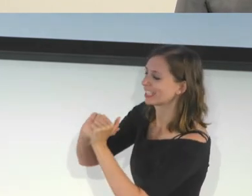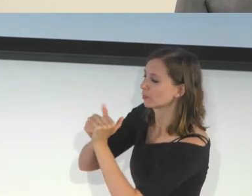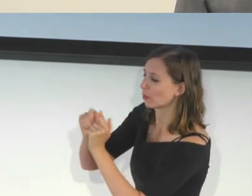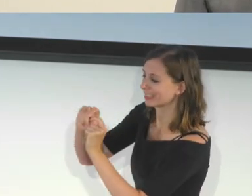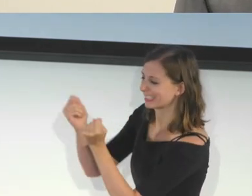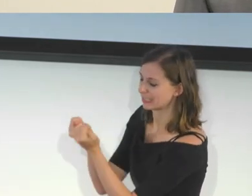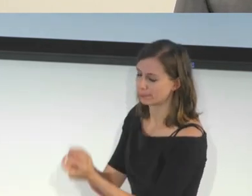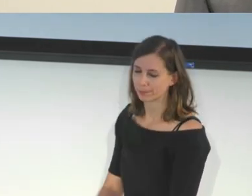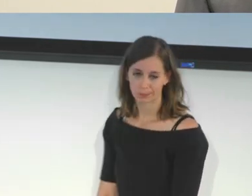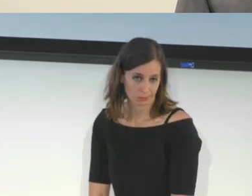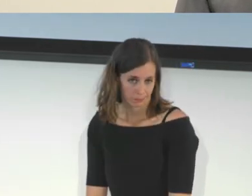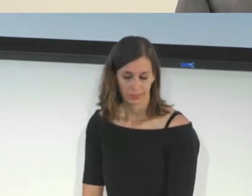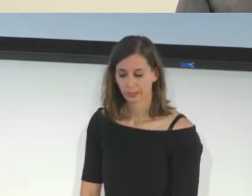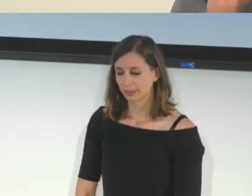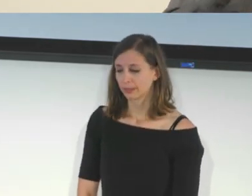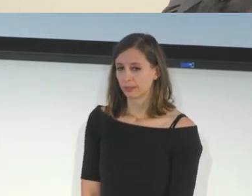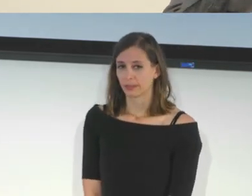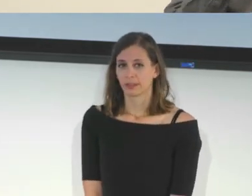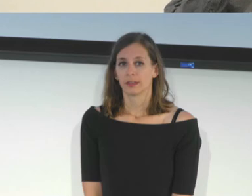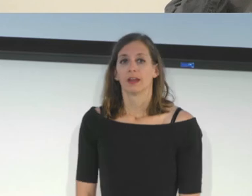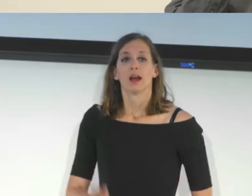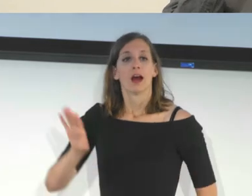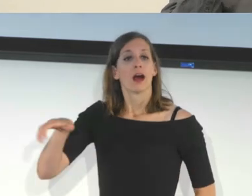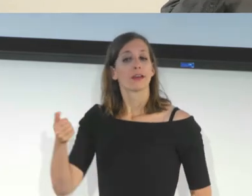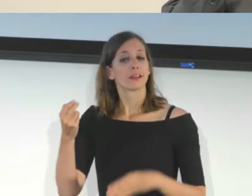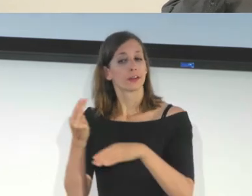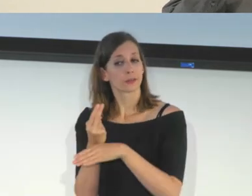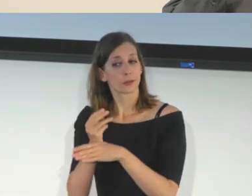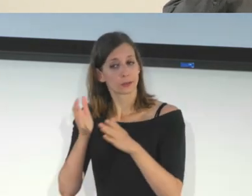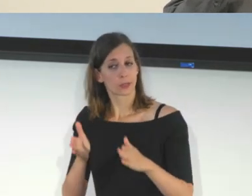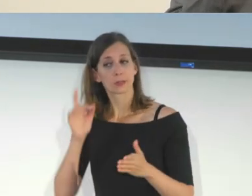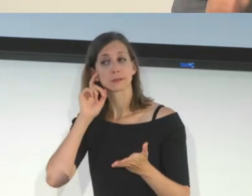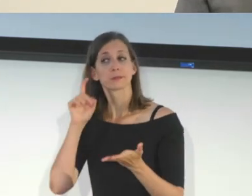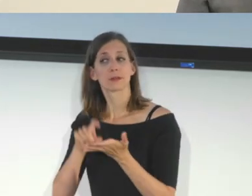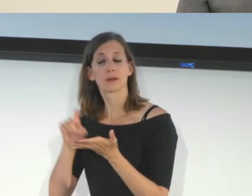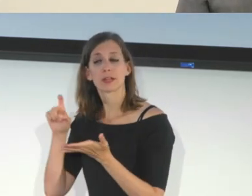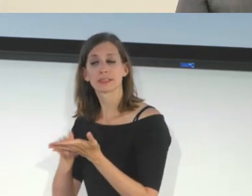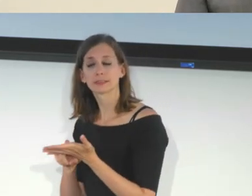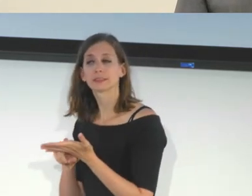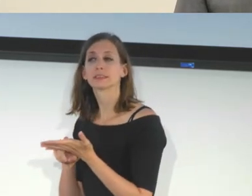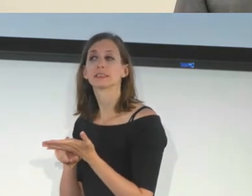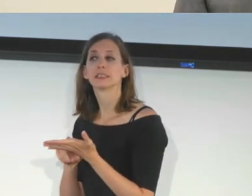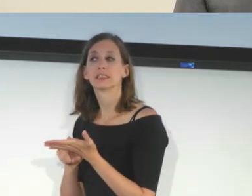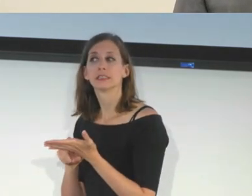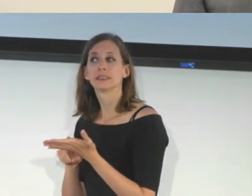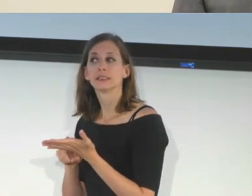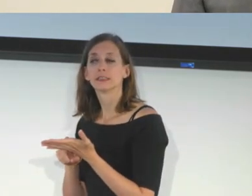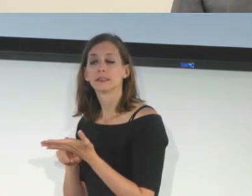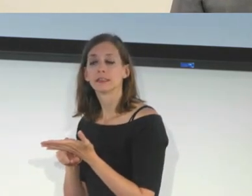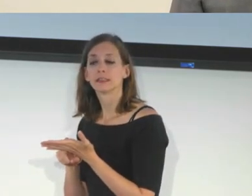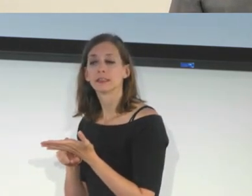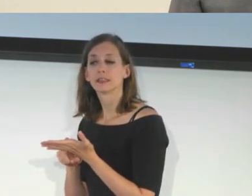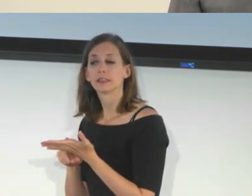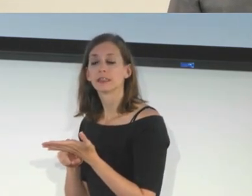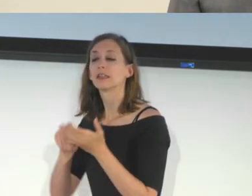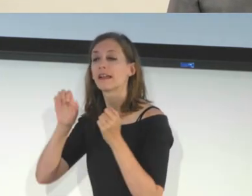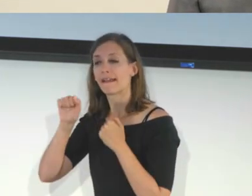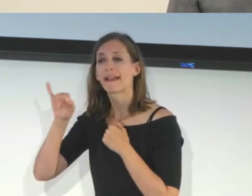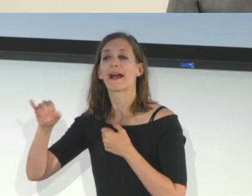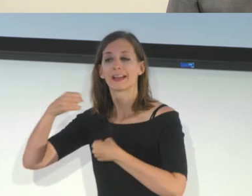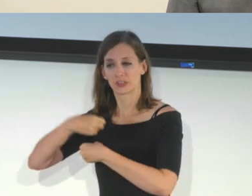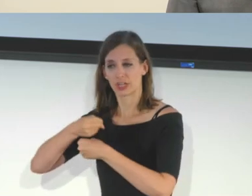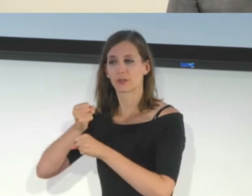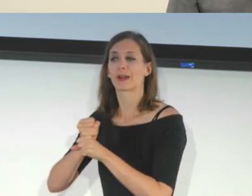interested in on. So other uses that we are seeing of AI-generated